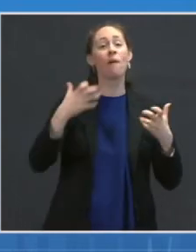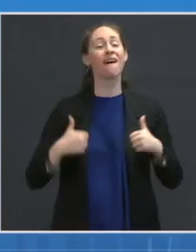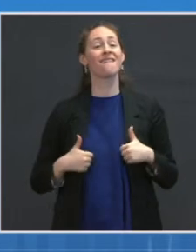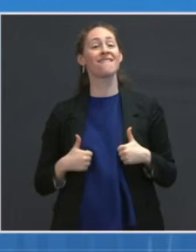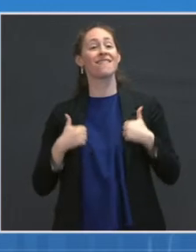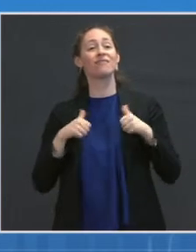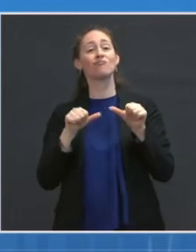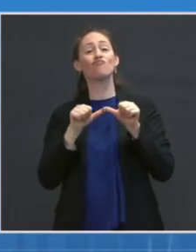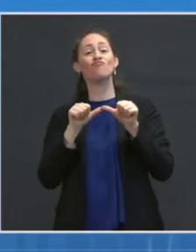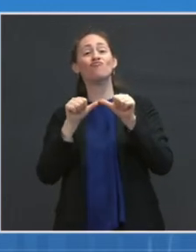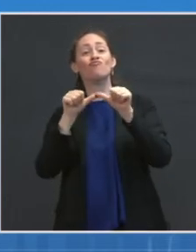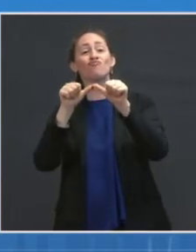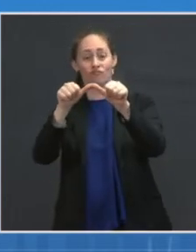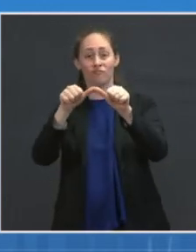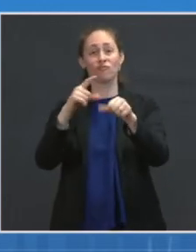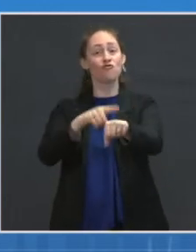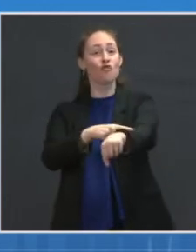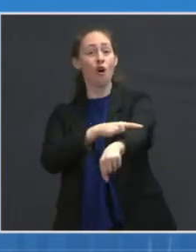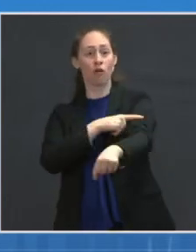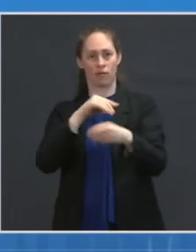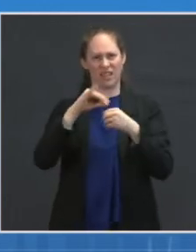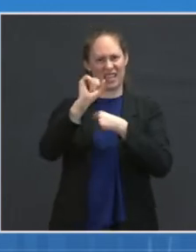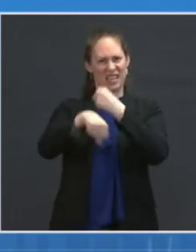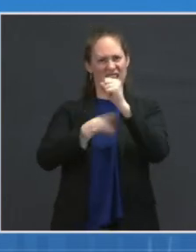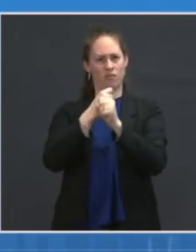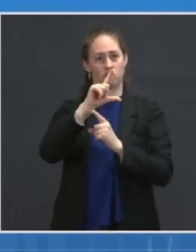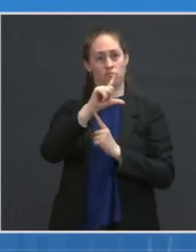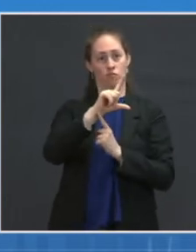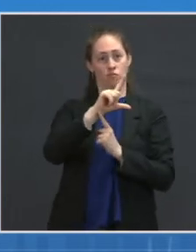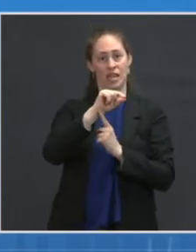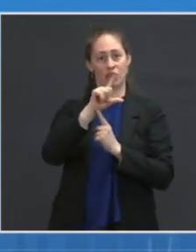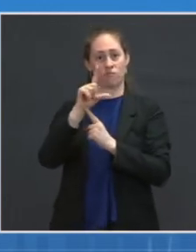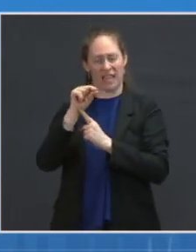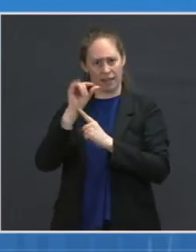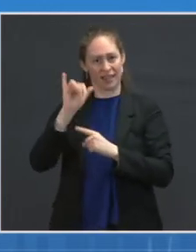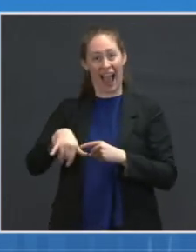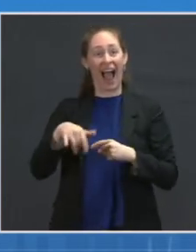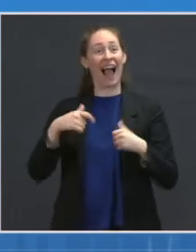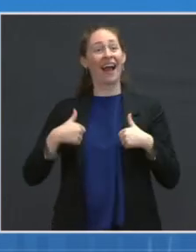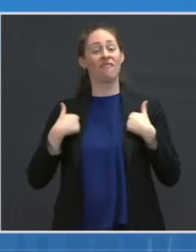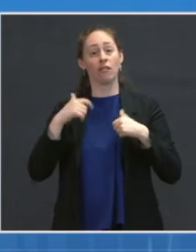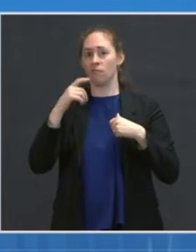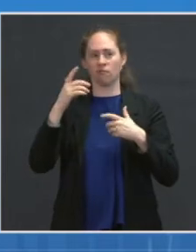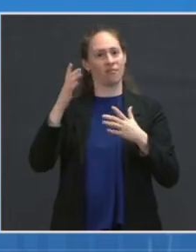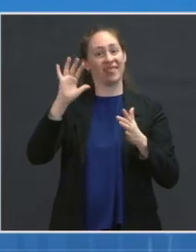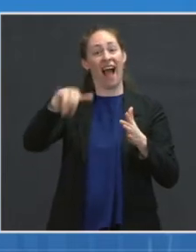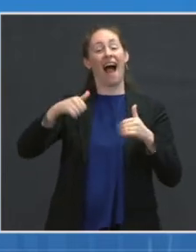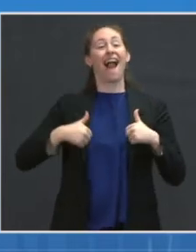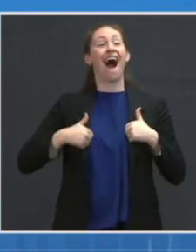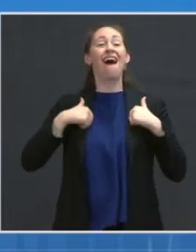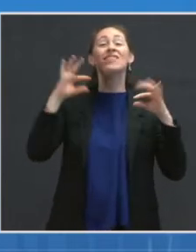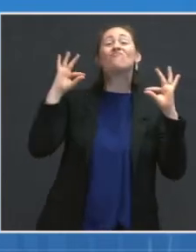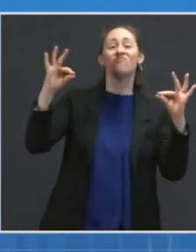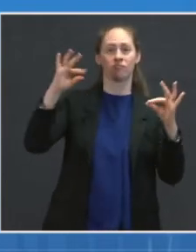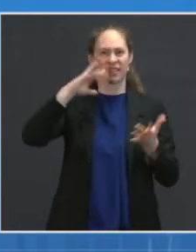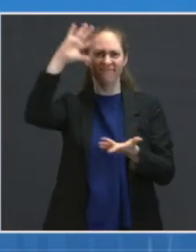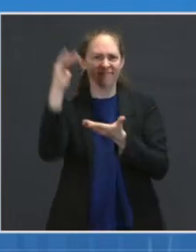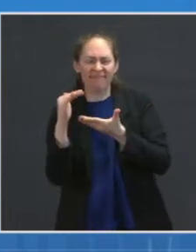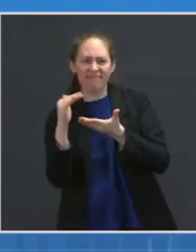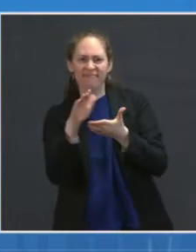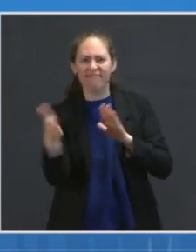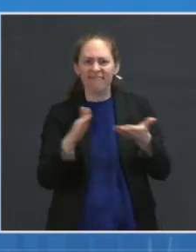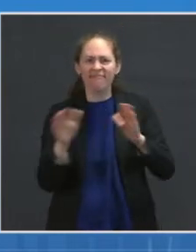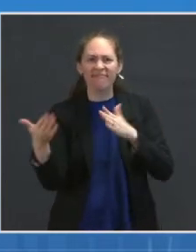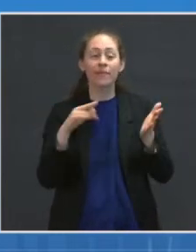found that life expectancy was at its lowest level in 15 years, dropping by a full year compared